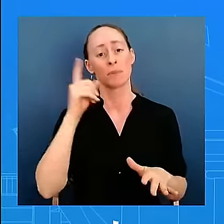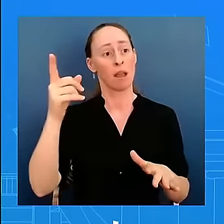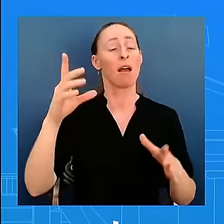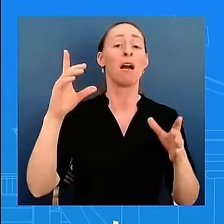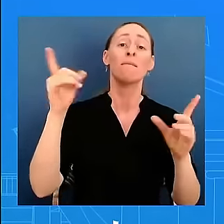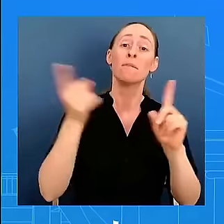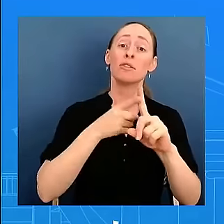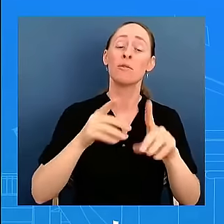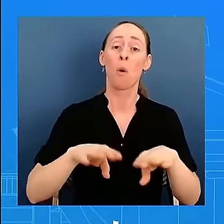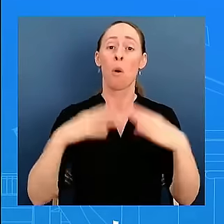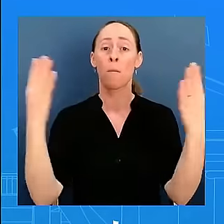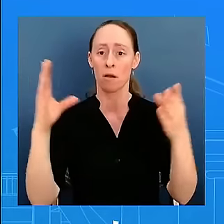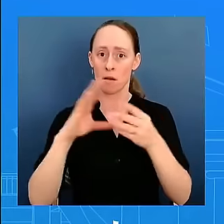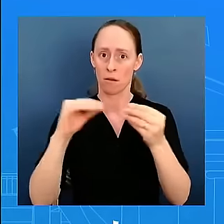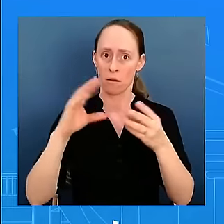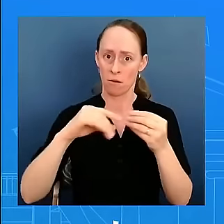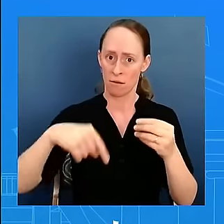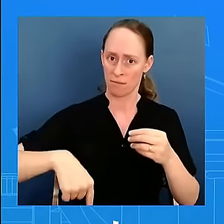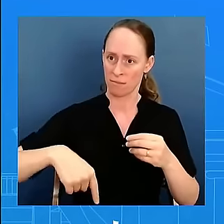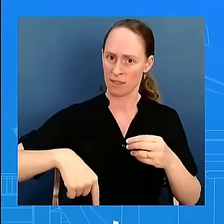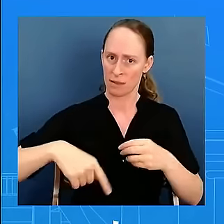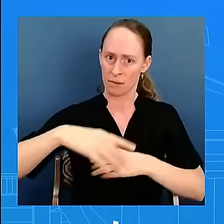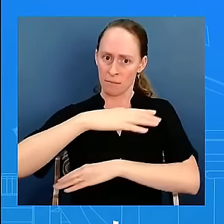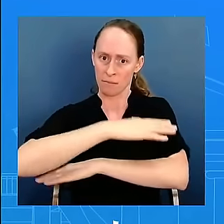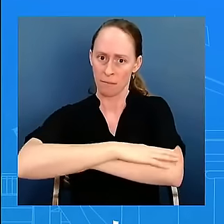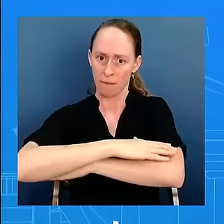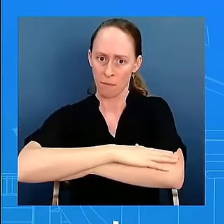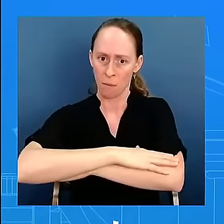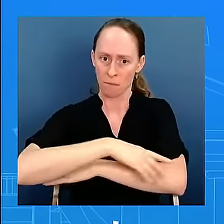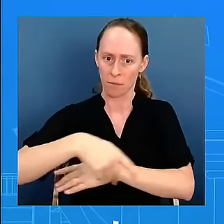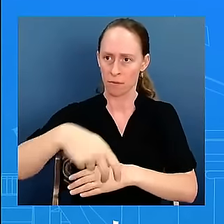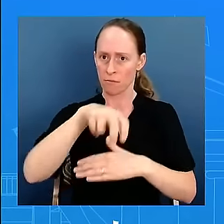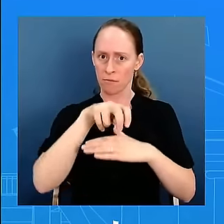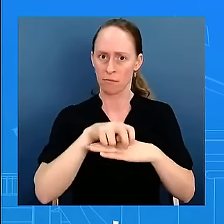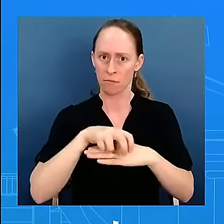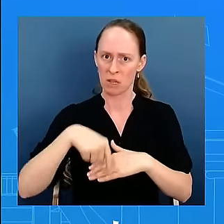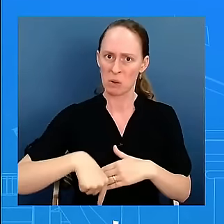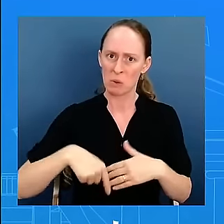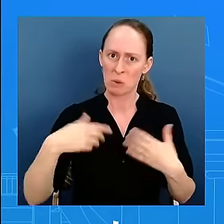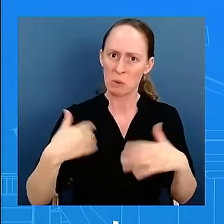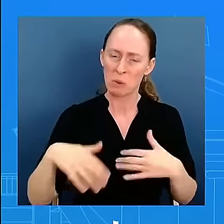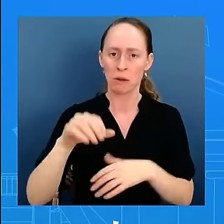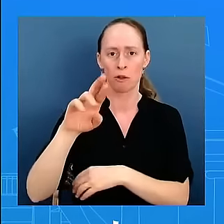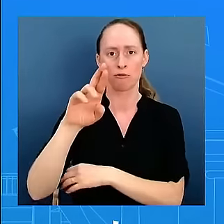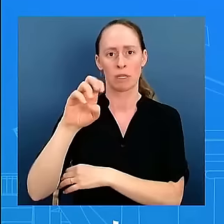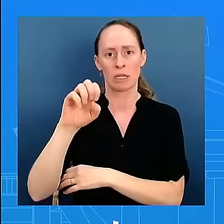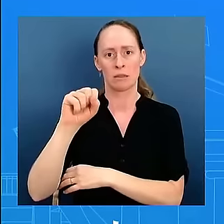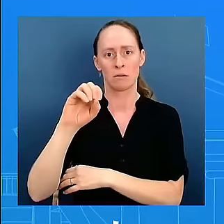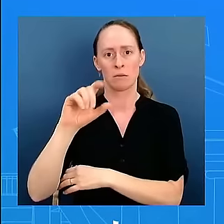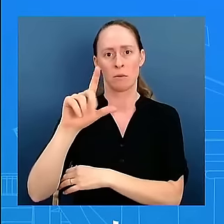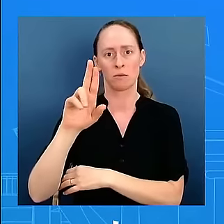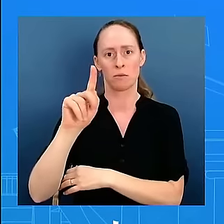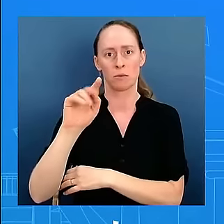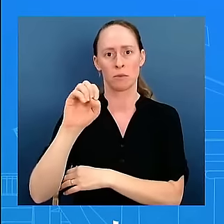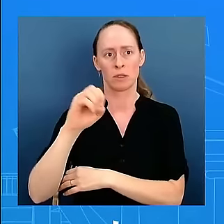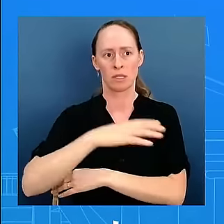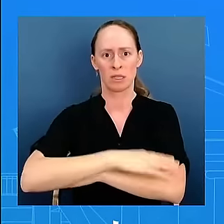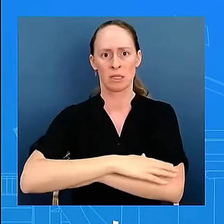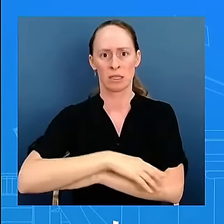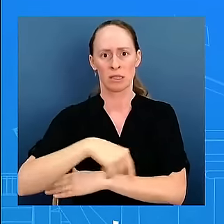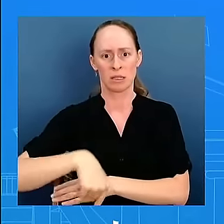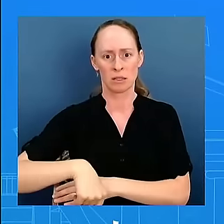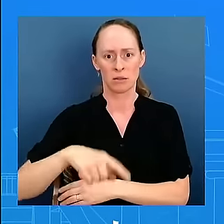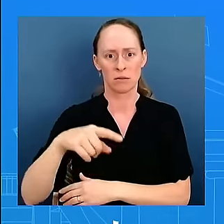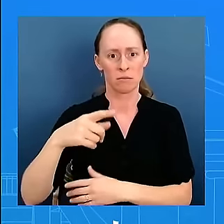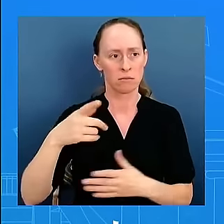desk talked about the space and the portraits that were in the room the busts that were in the room the importance the heavy weight of that